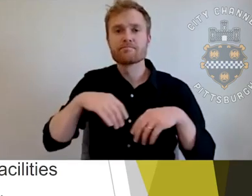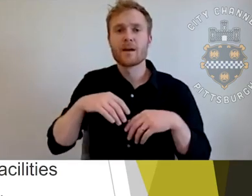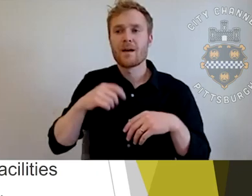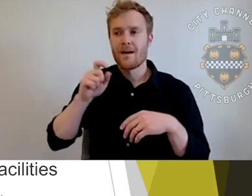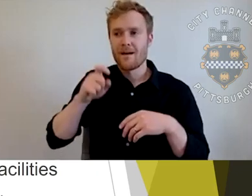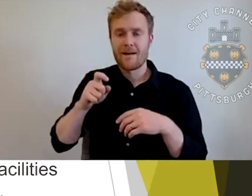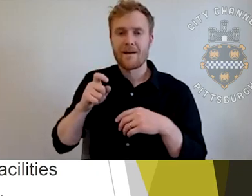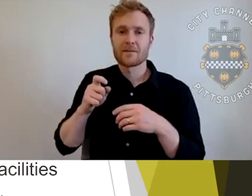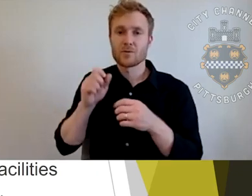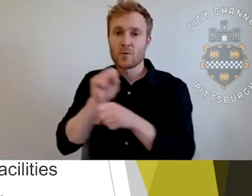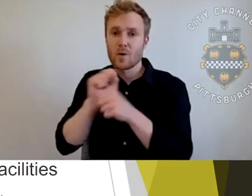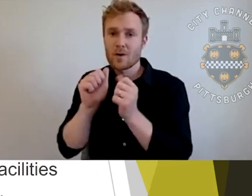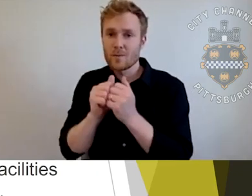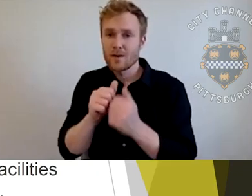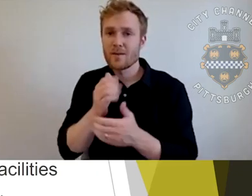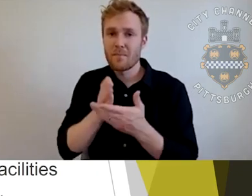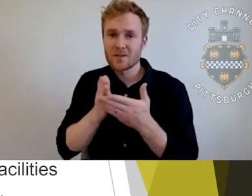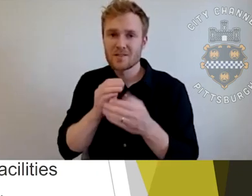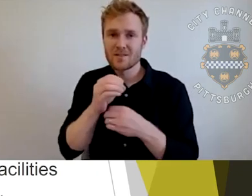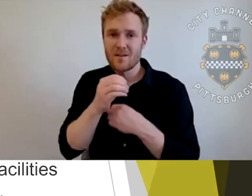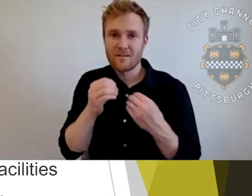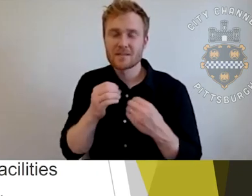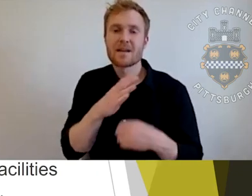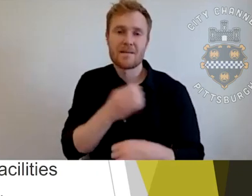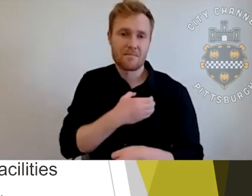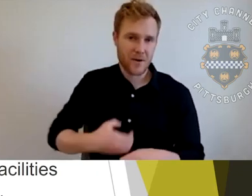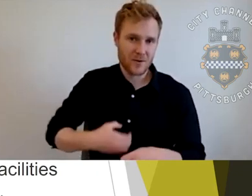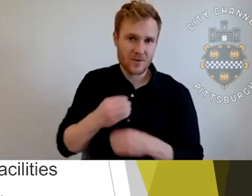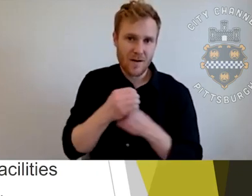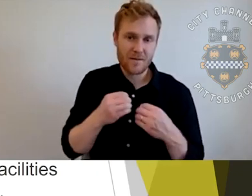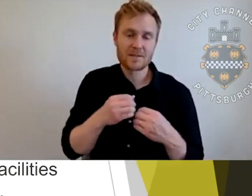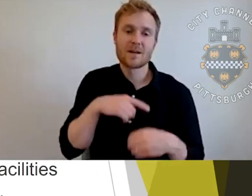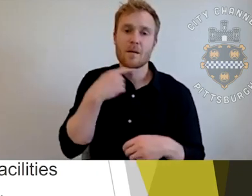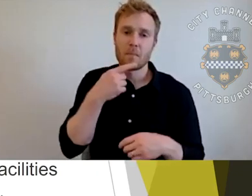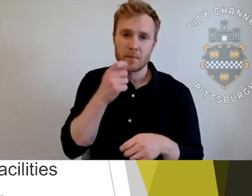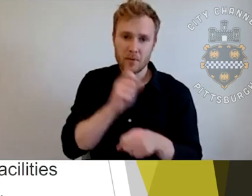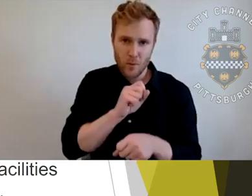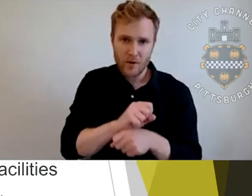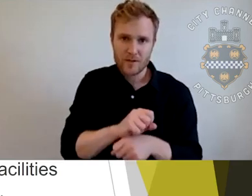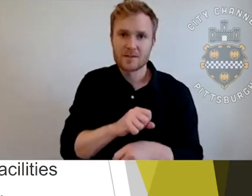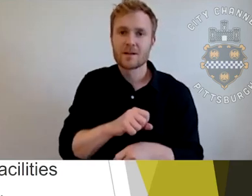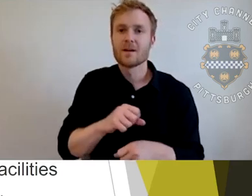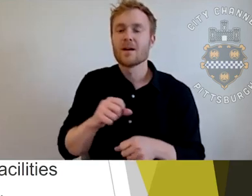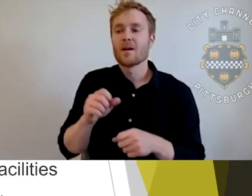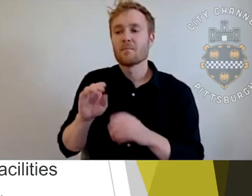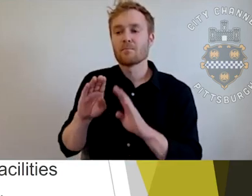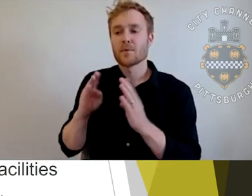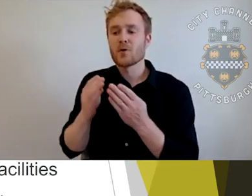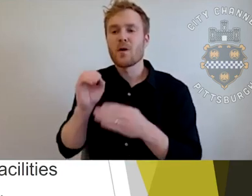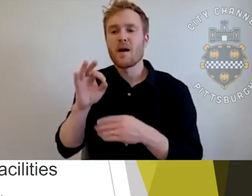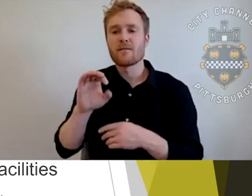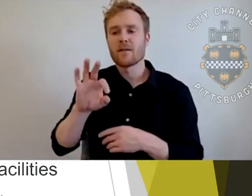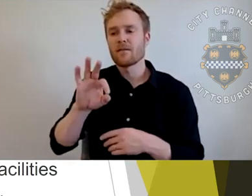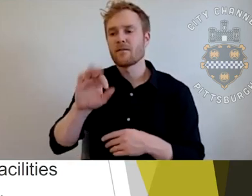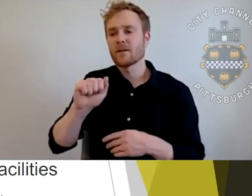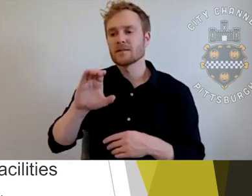the mayor's office, but we work intimately with, uh, the department of public works, the bureau of facilities and Chris's team. So, uh, my